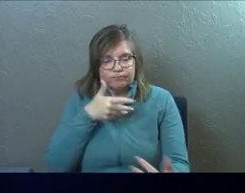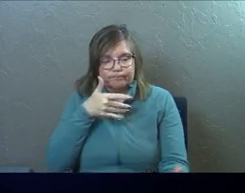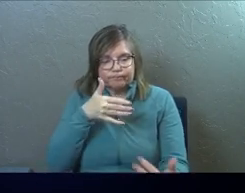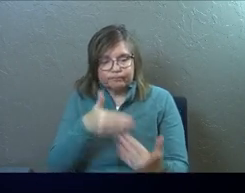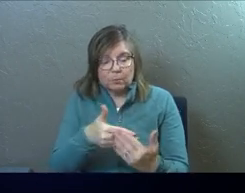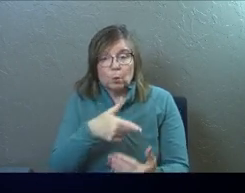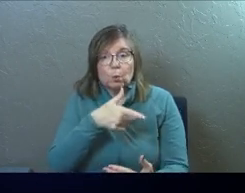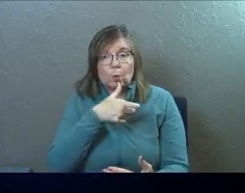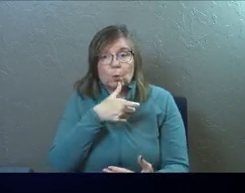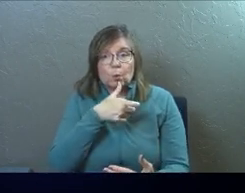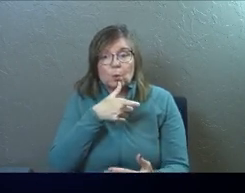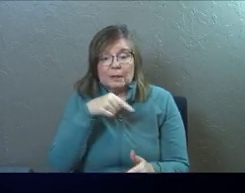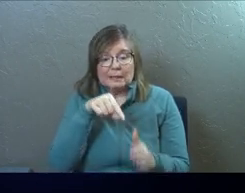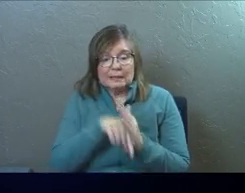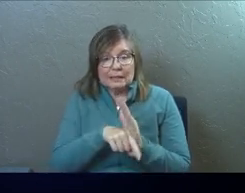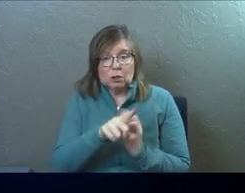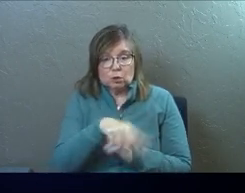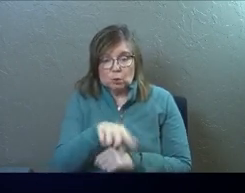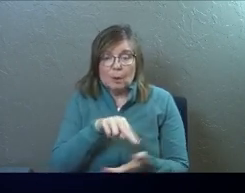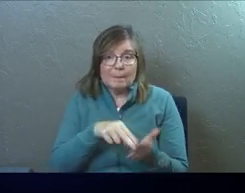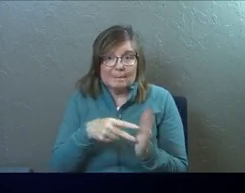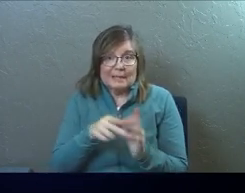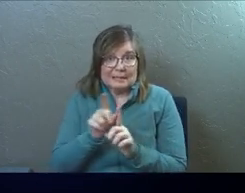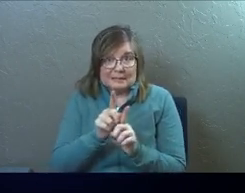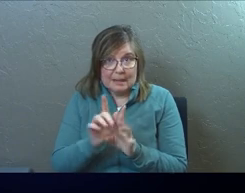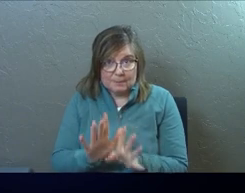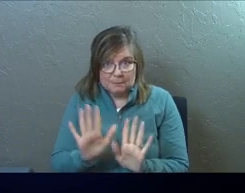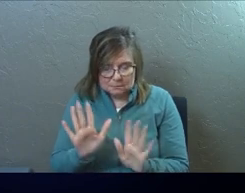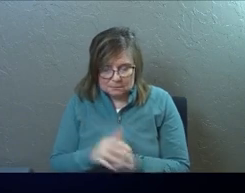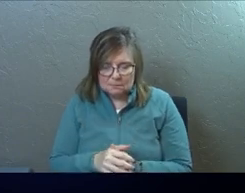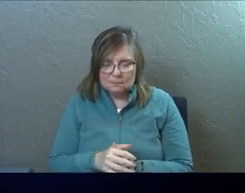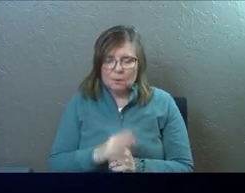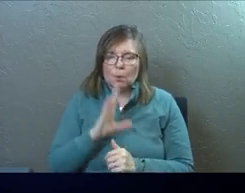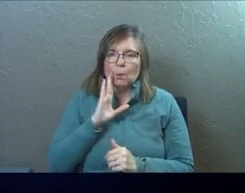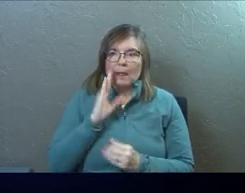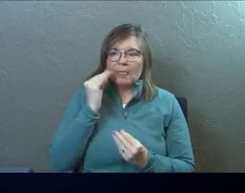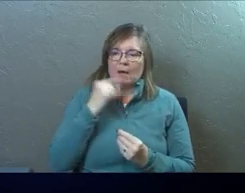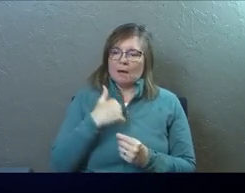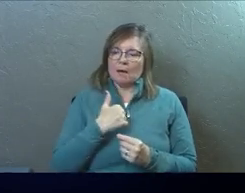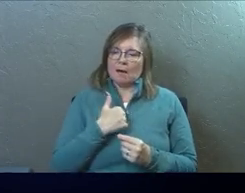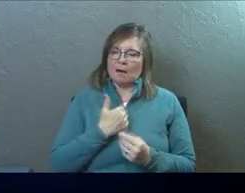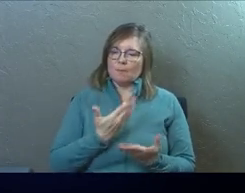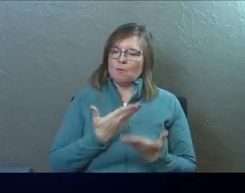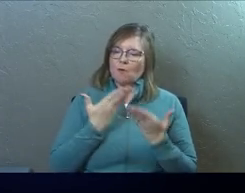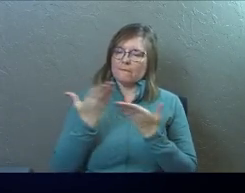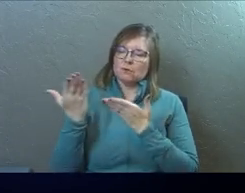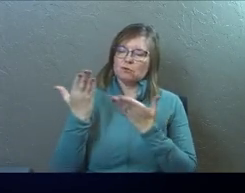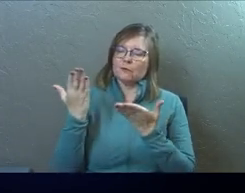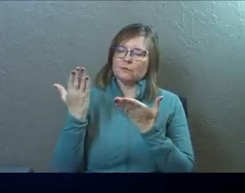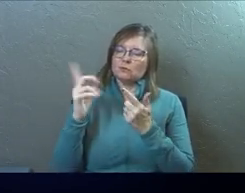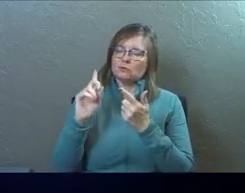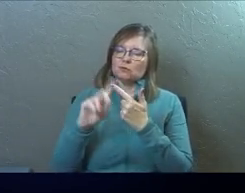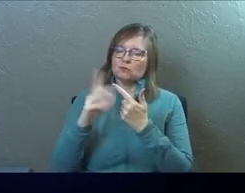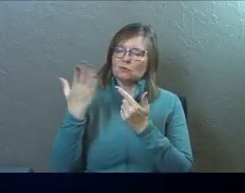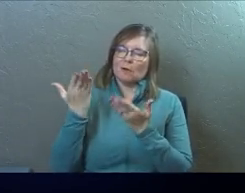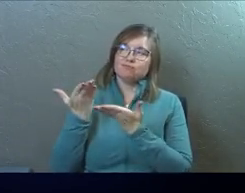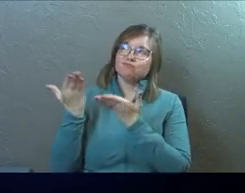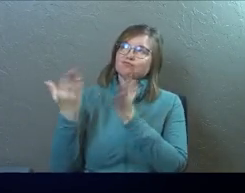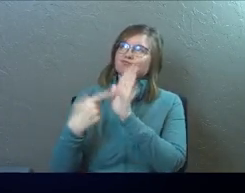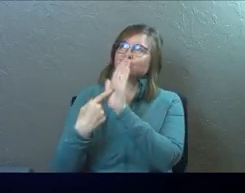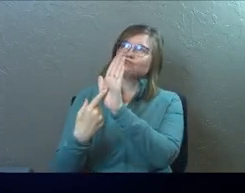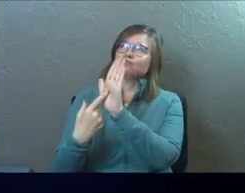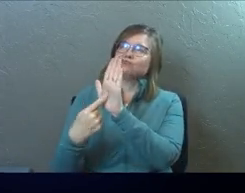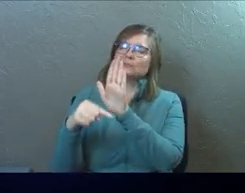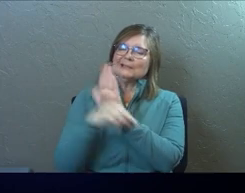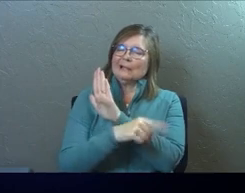coming that whoever kills you, meaning the disciples, will think that he is offering a service to God.